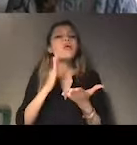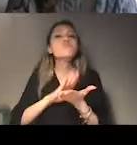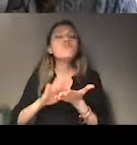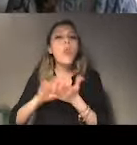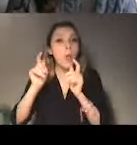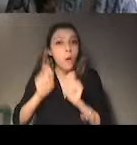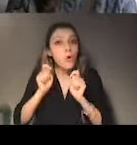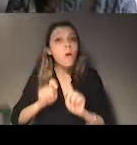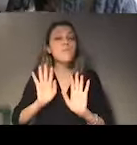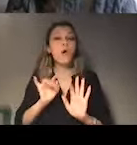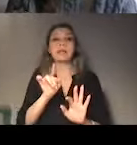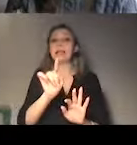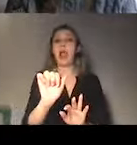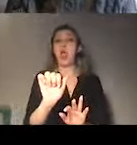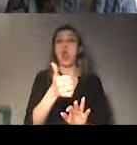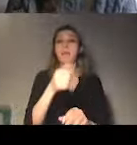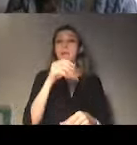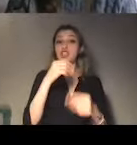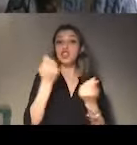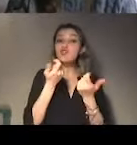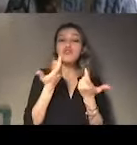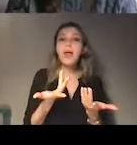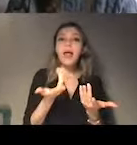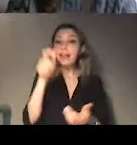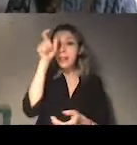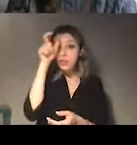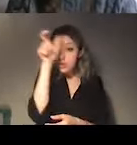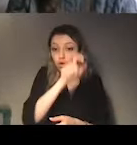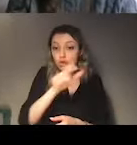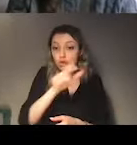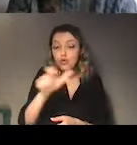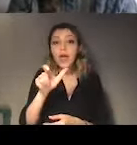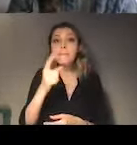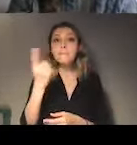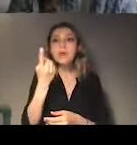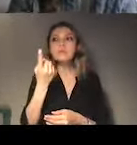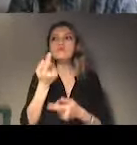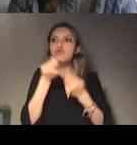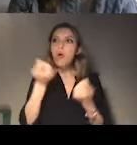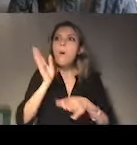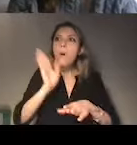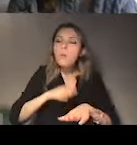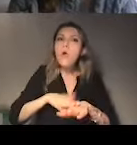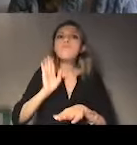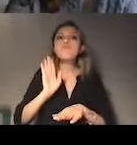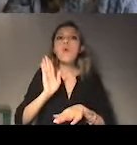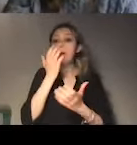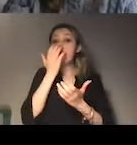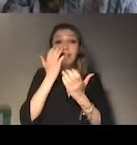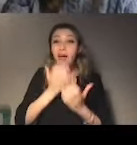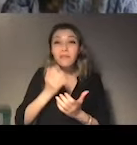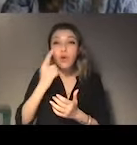taking any type of action to implement the recommendations that it has accepted.